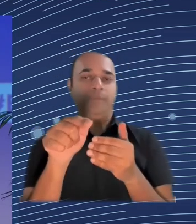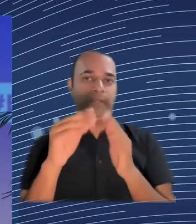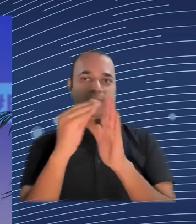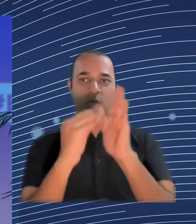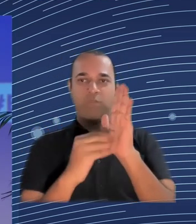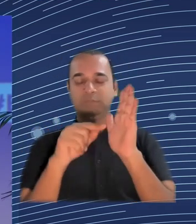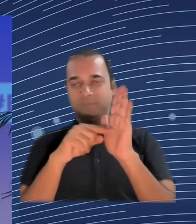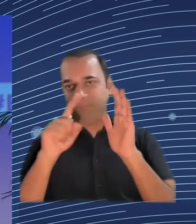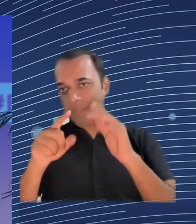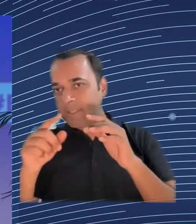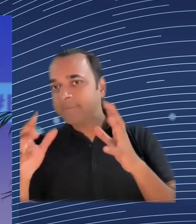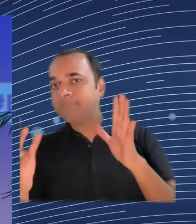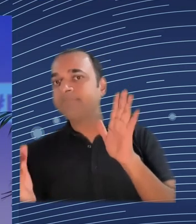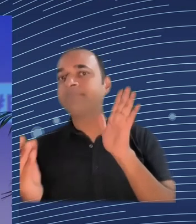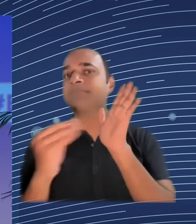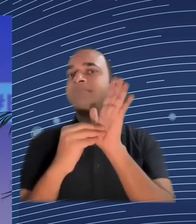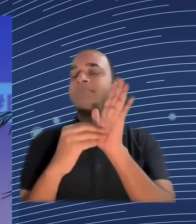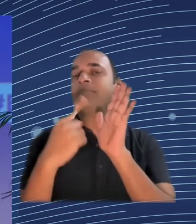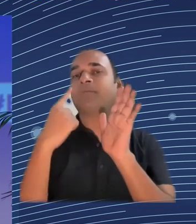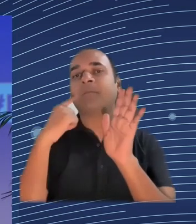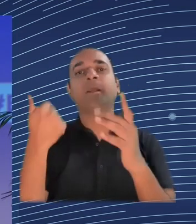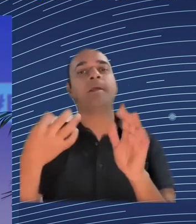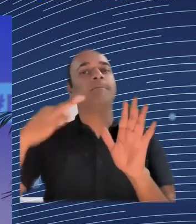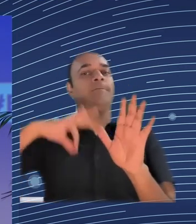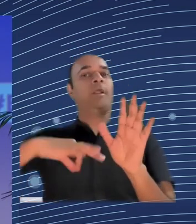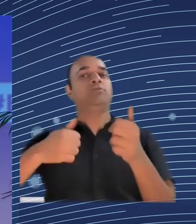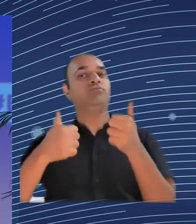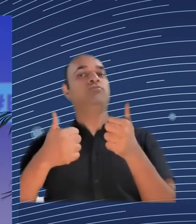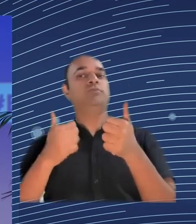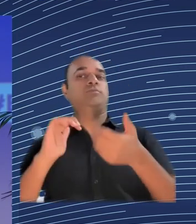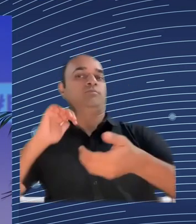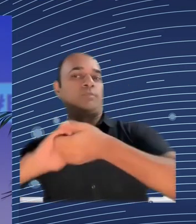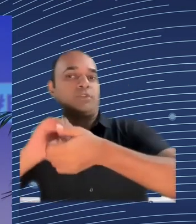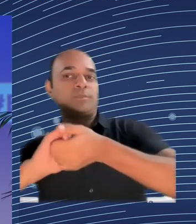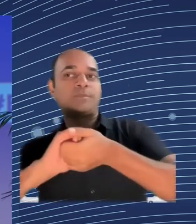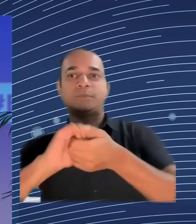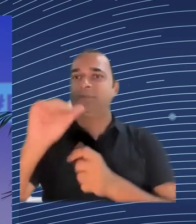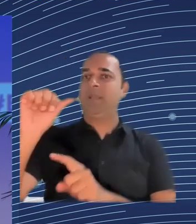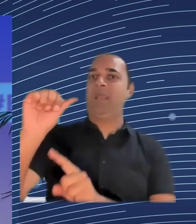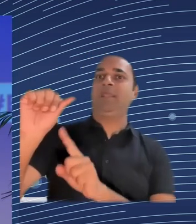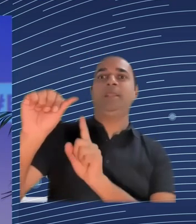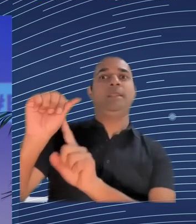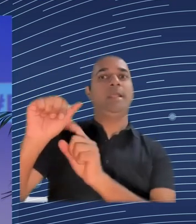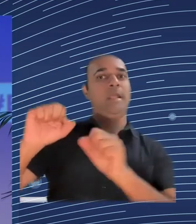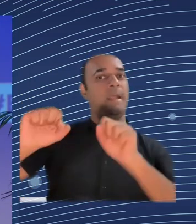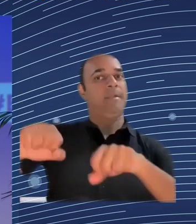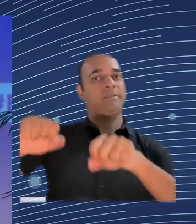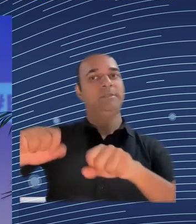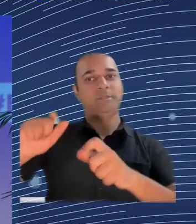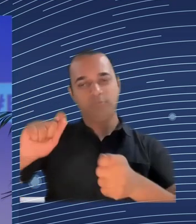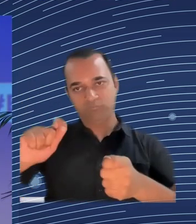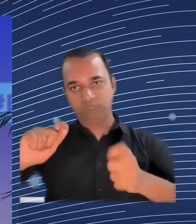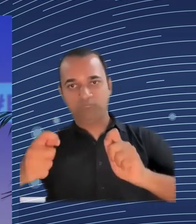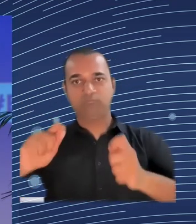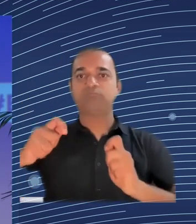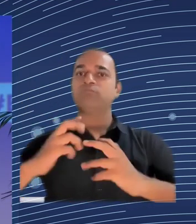doesn't work. We cannot reinvent the wheel all the time. I always say that development is like a table. And it's actually good that I have a table.